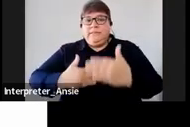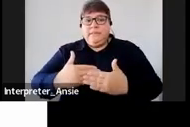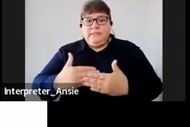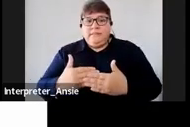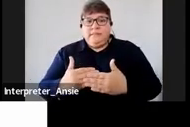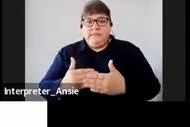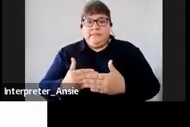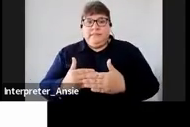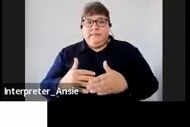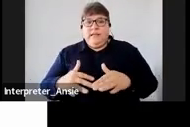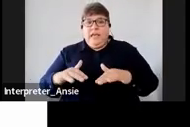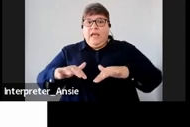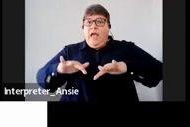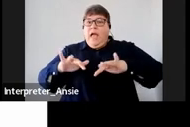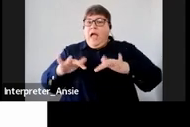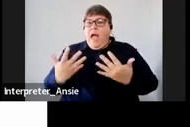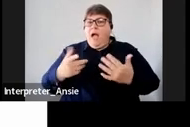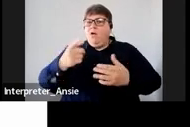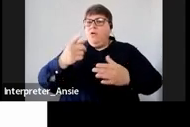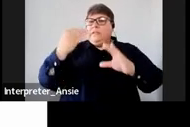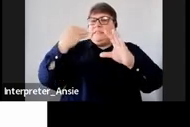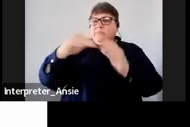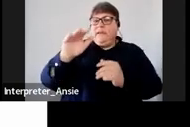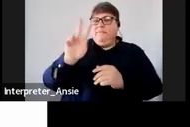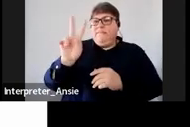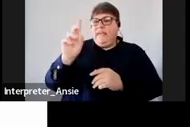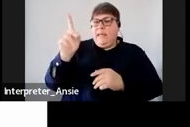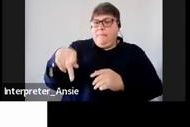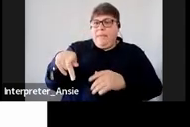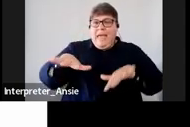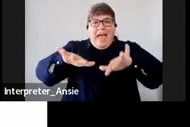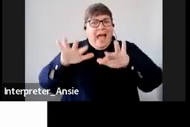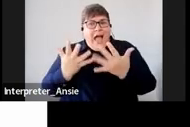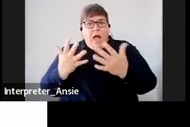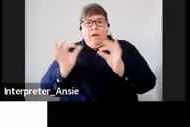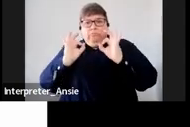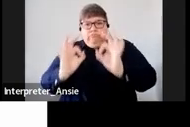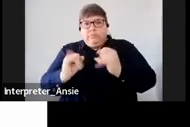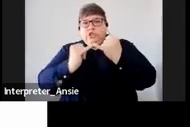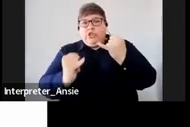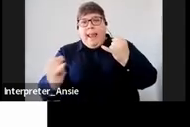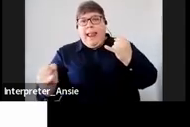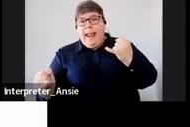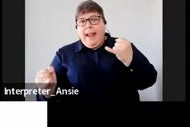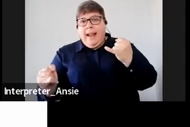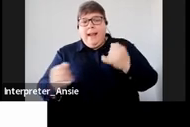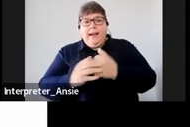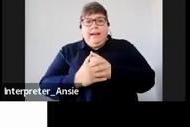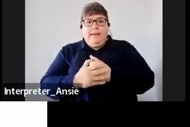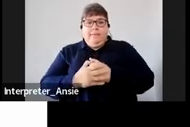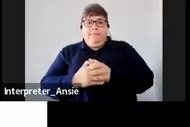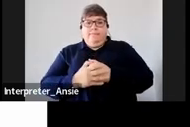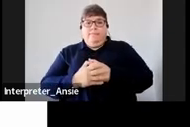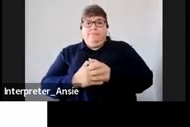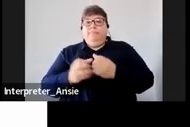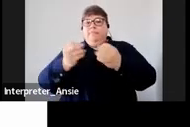how do you go about submitting the VDP application following the right channels and finally I will give you